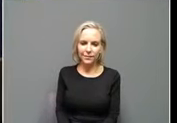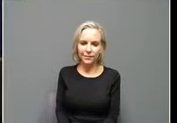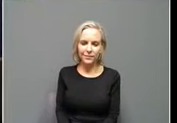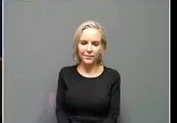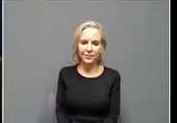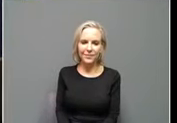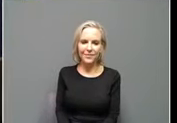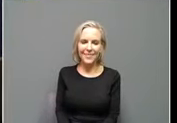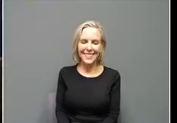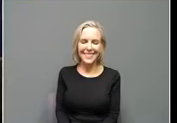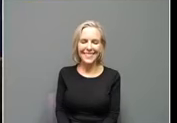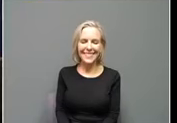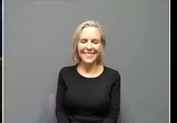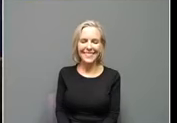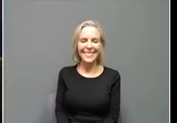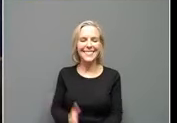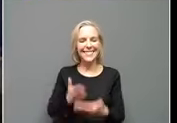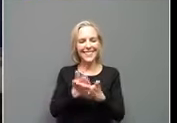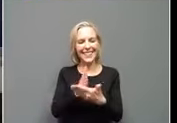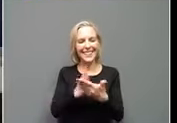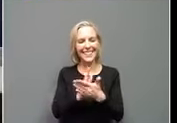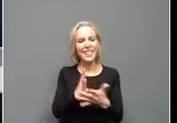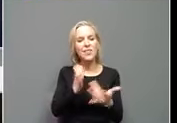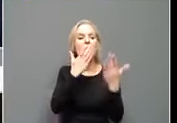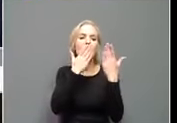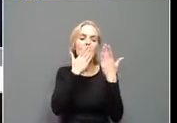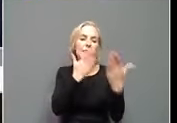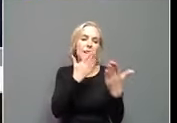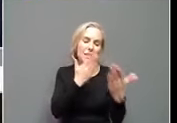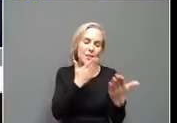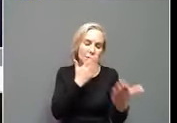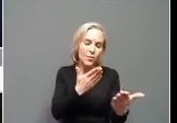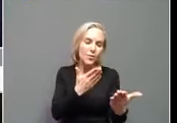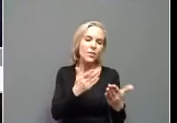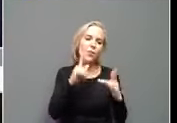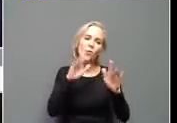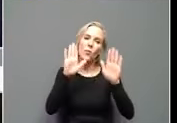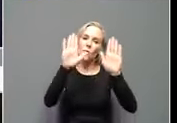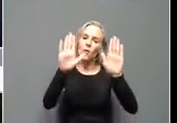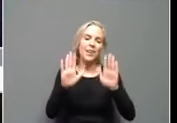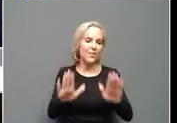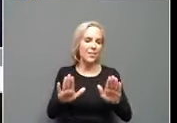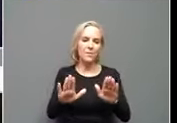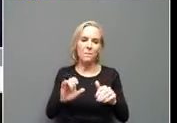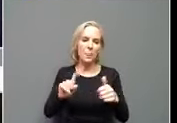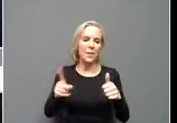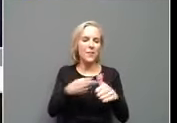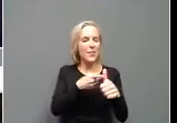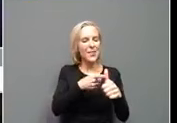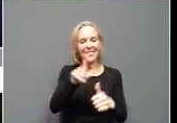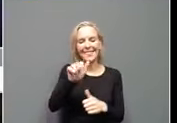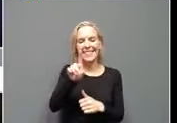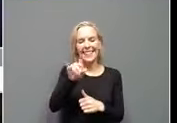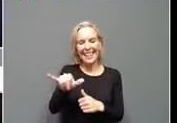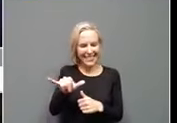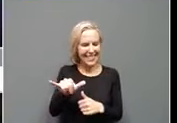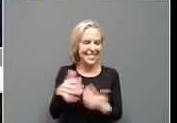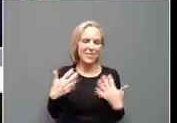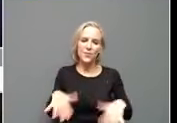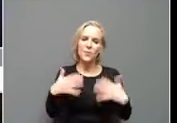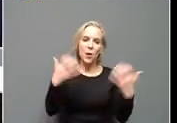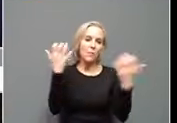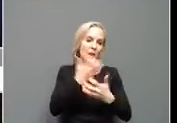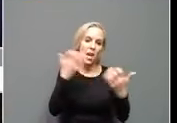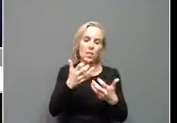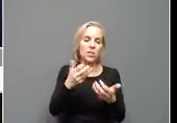All right. Thank you to a wonderful First Lady. It's an amazing Shop and Share